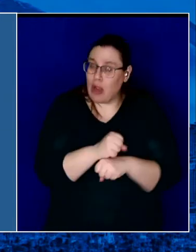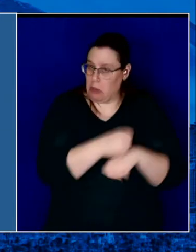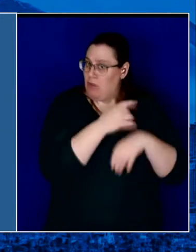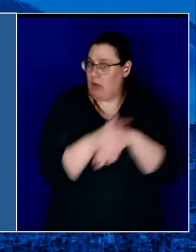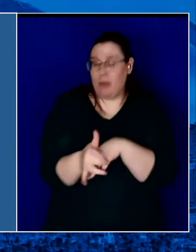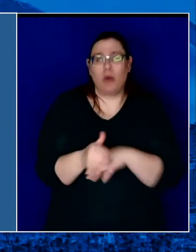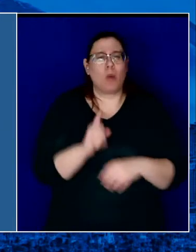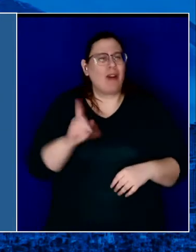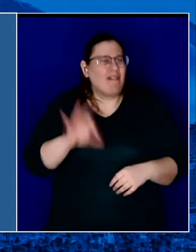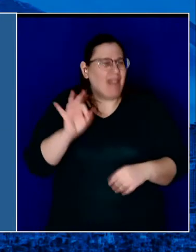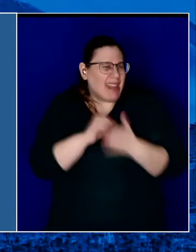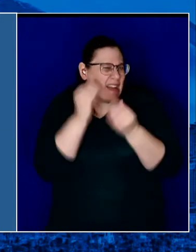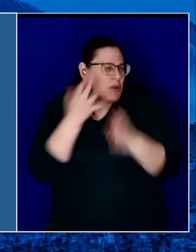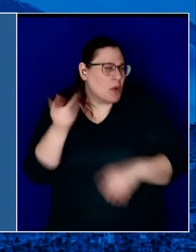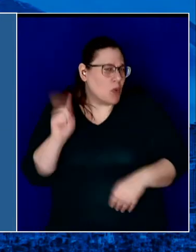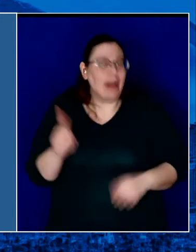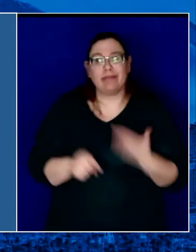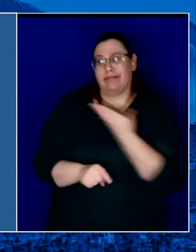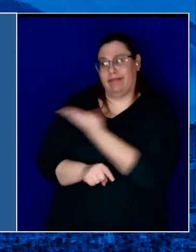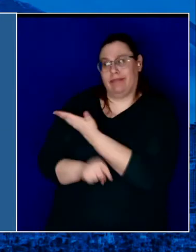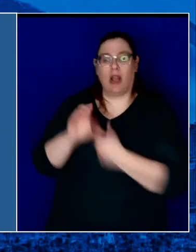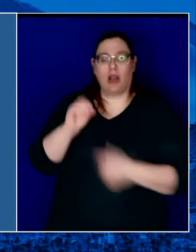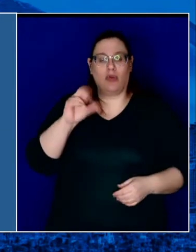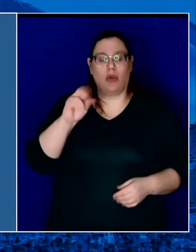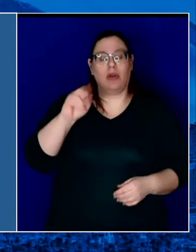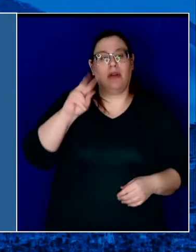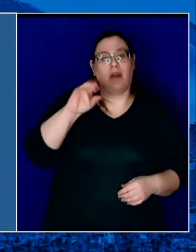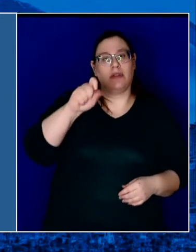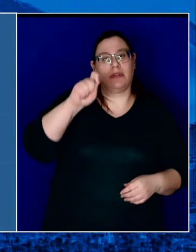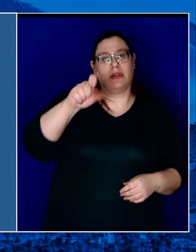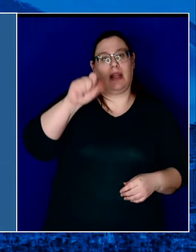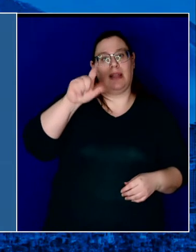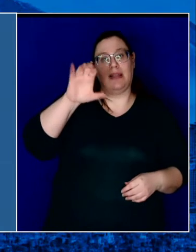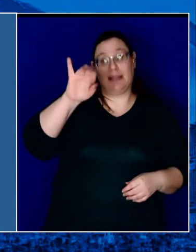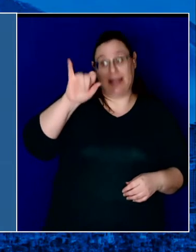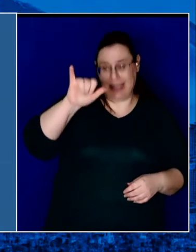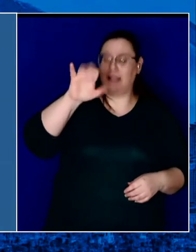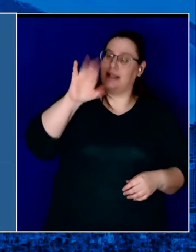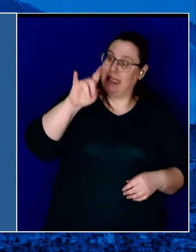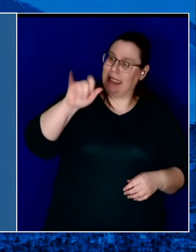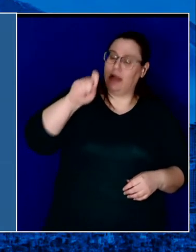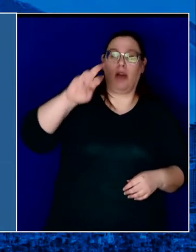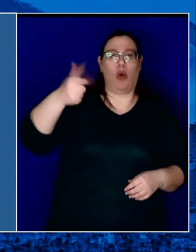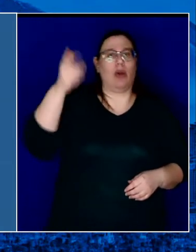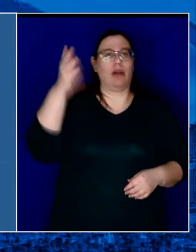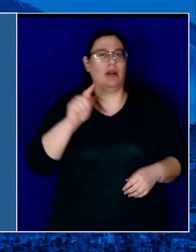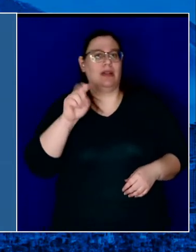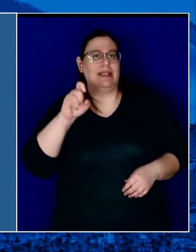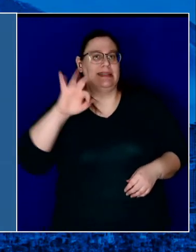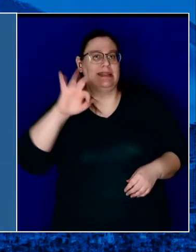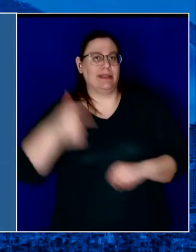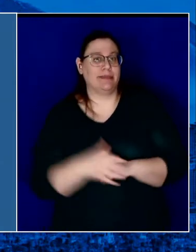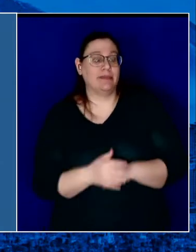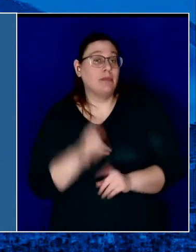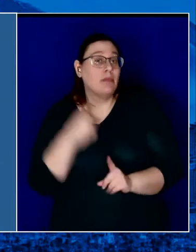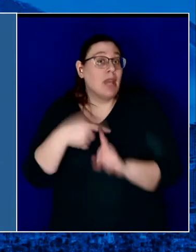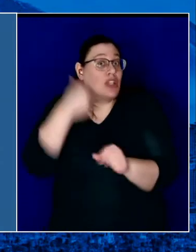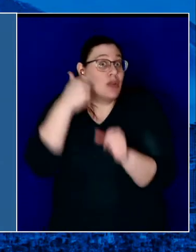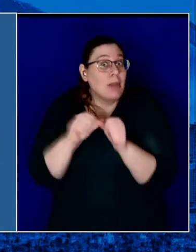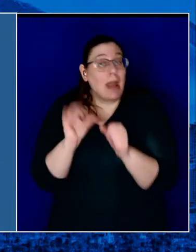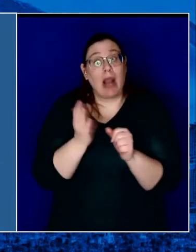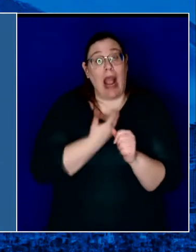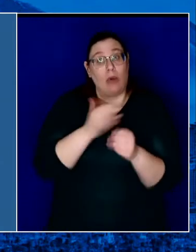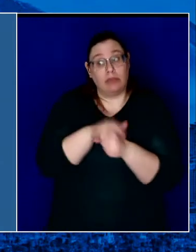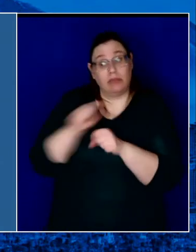all of those sites and information at coronavirus.lacity.org. And I want to remind everybody that all of our testing